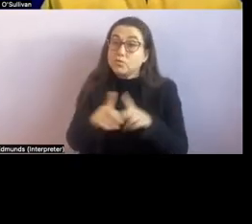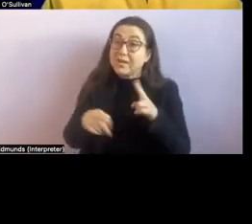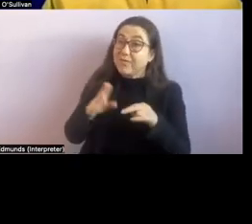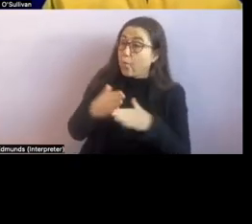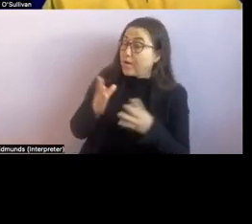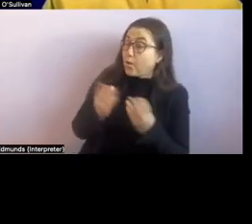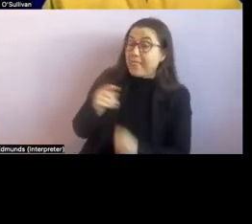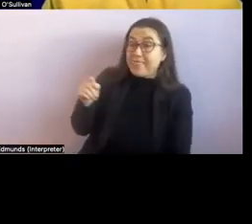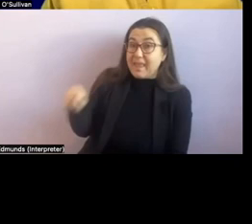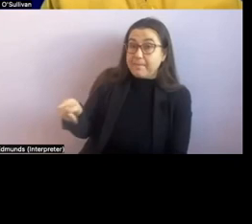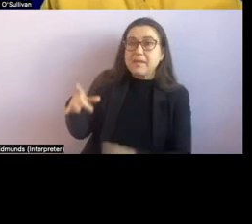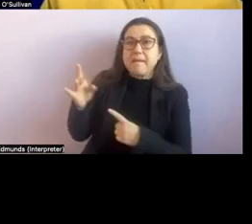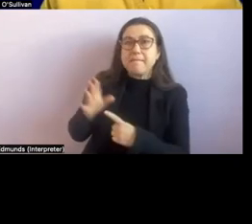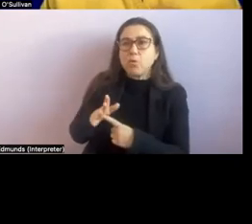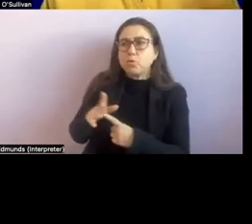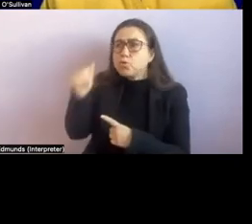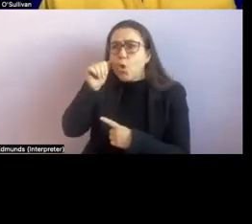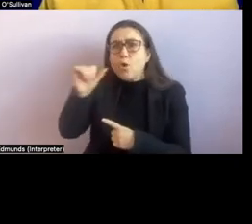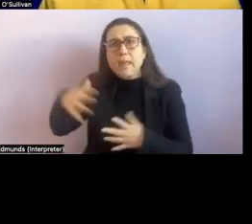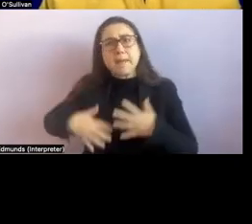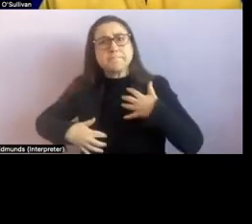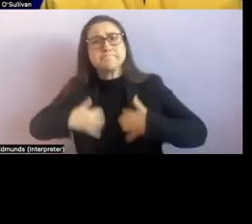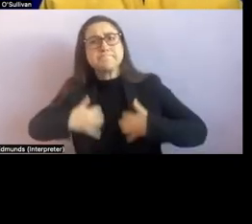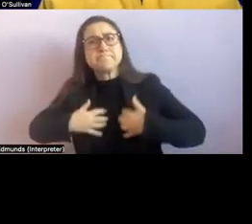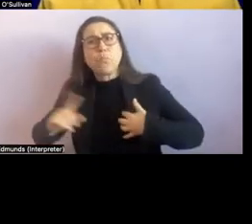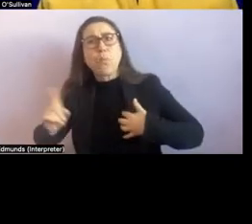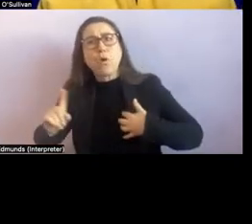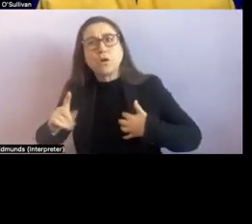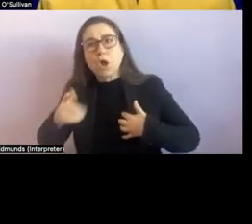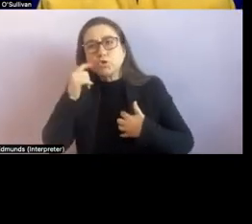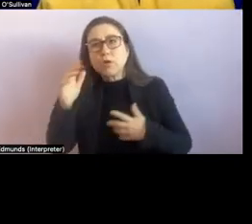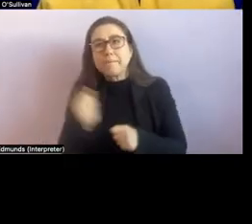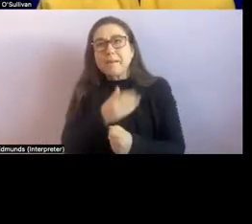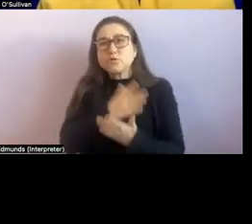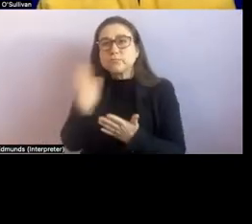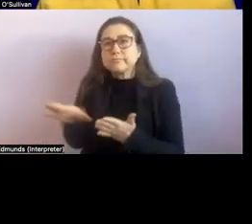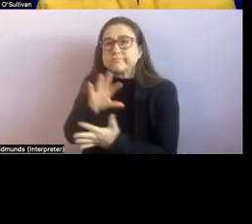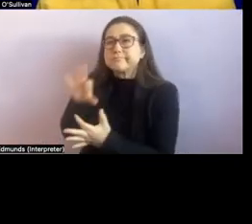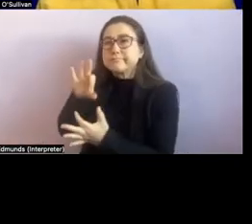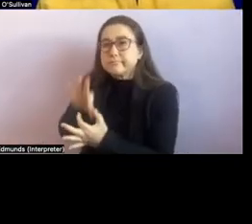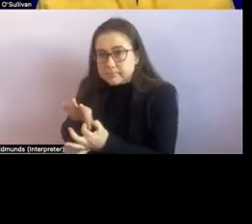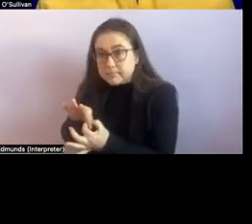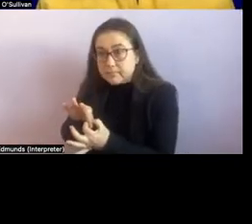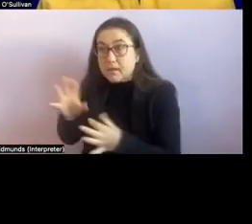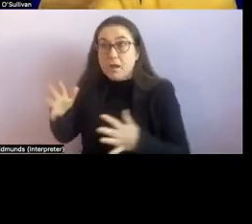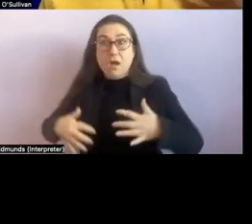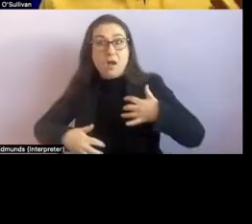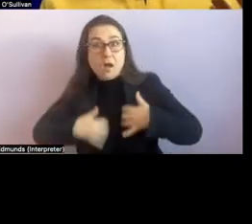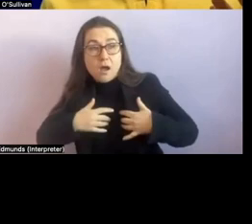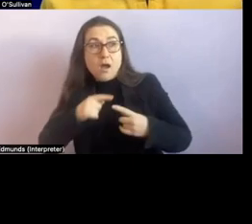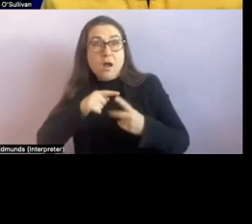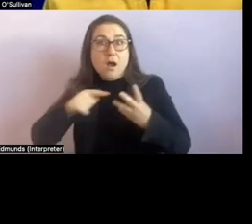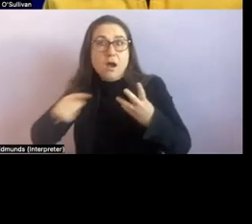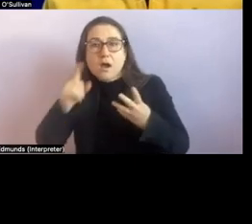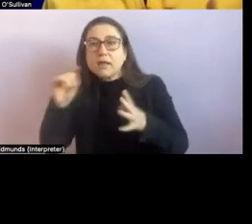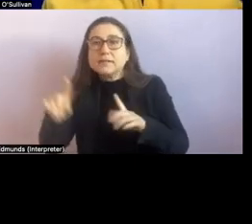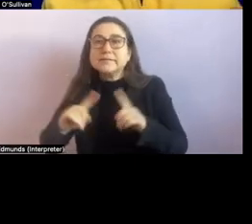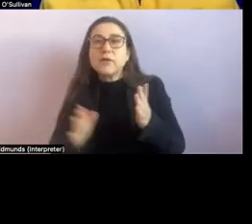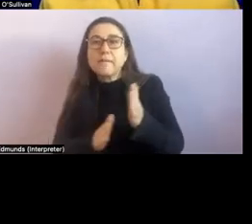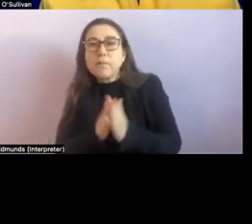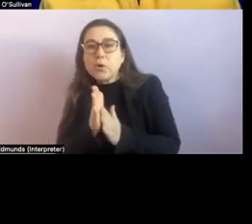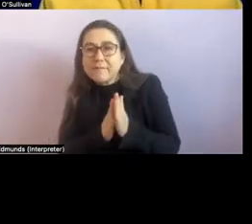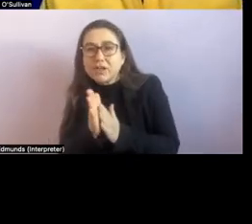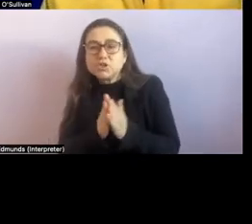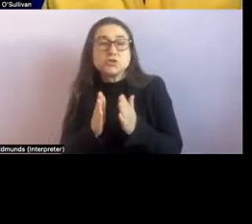that as a springboard um for connection but also as part of the motivation to move lots of people have different interests in different